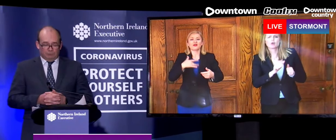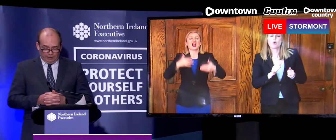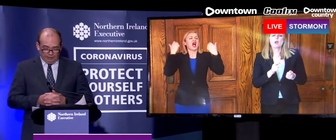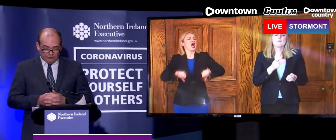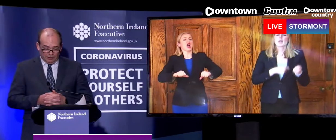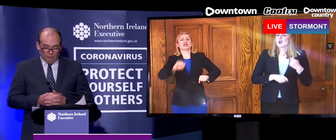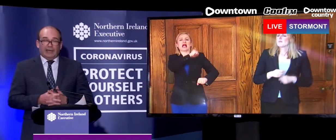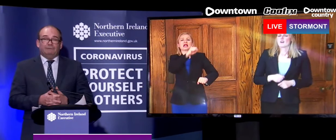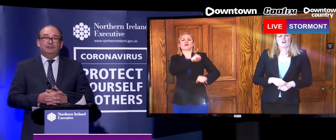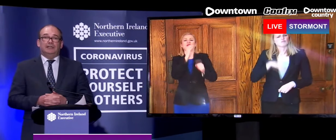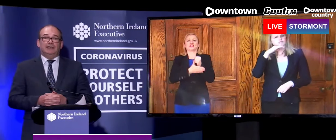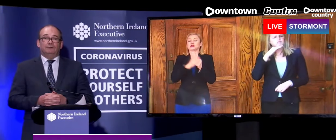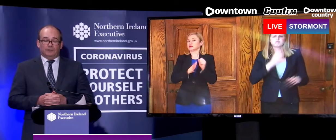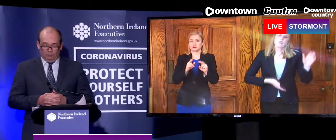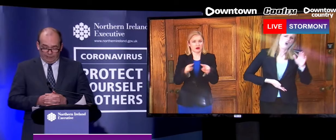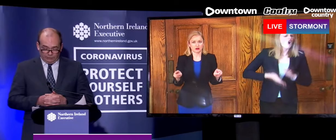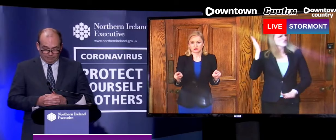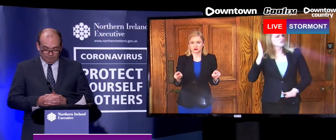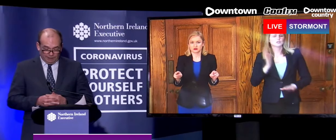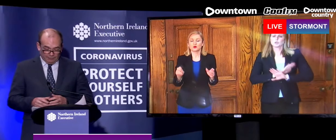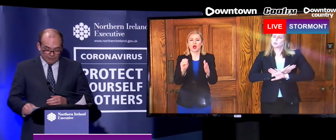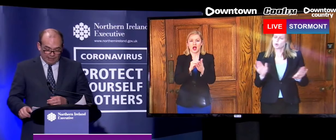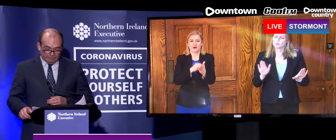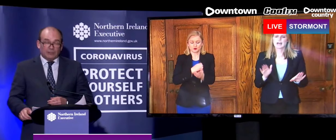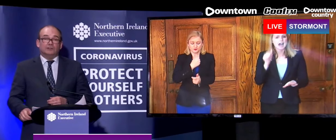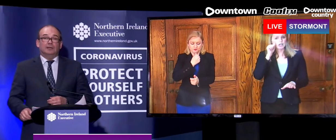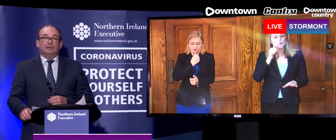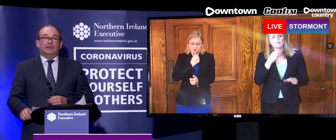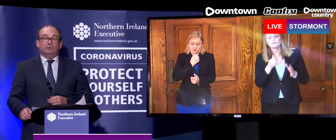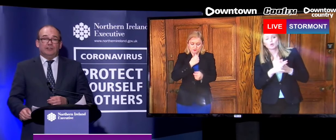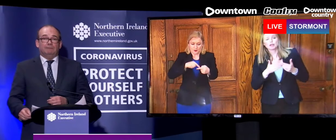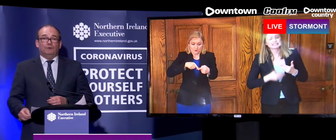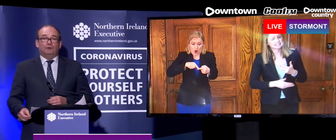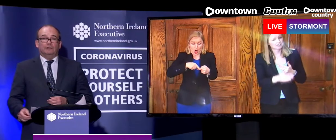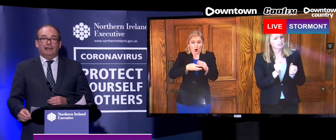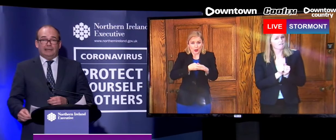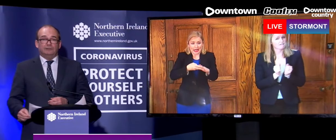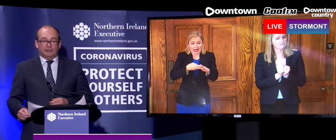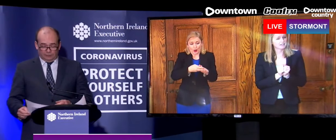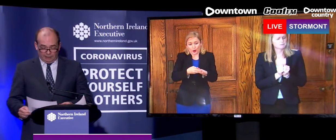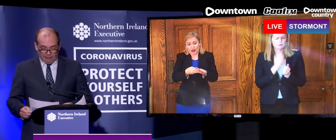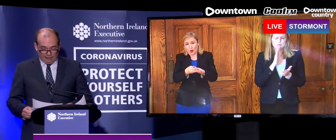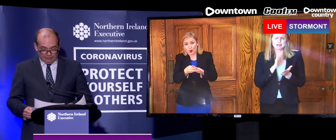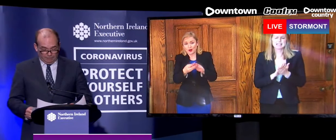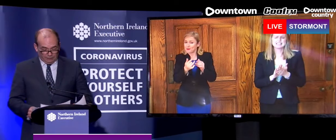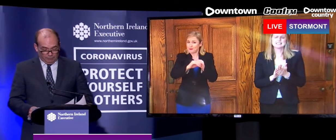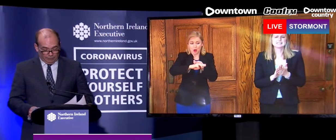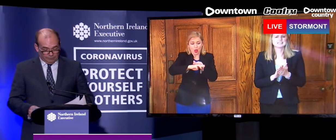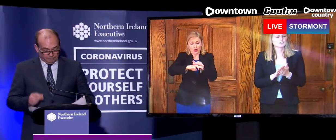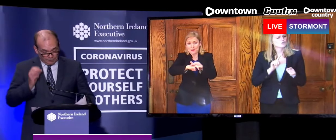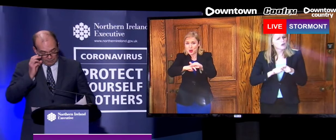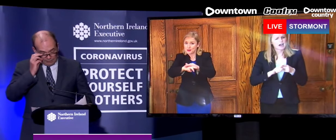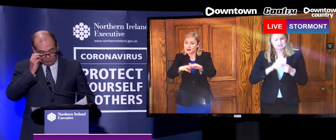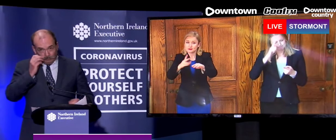really need to keep doing this? We have to dig in for the weeks and months ahead because, as we've said before, lives literally depend